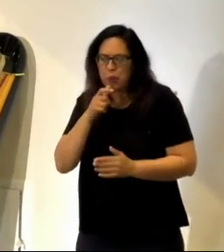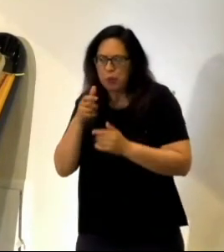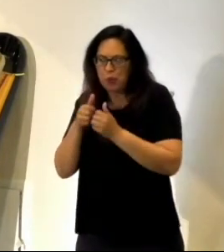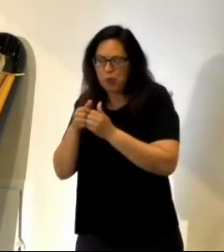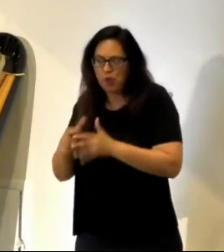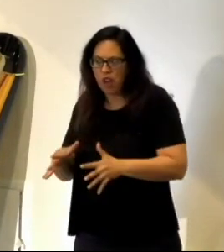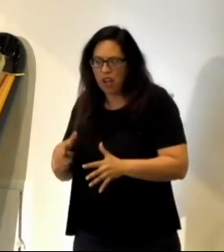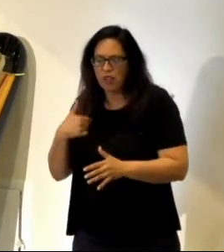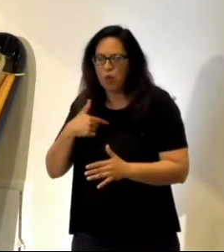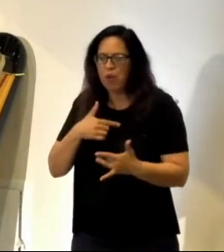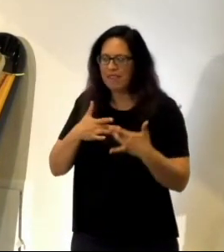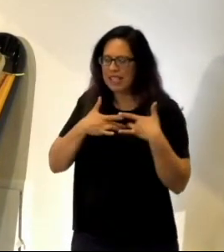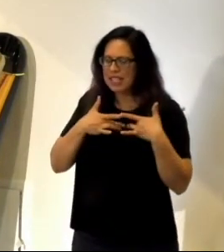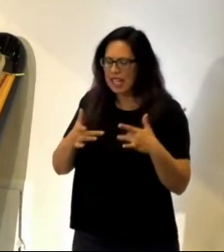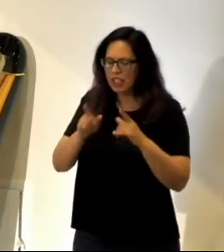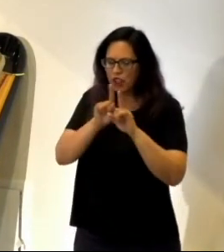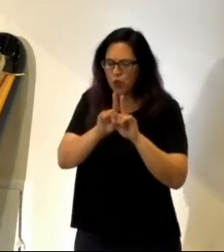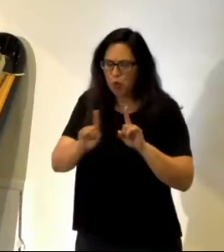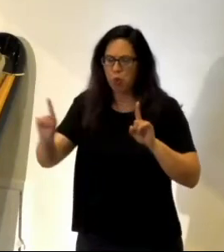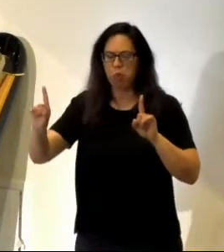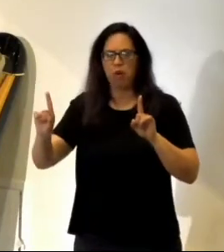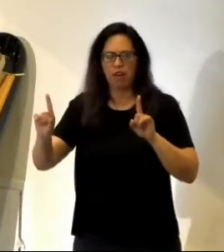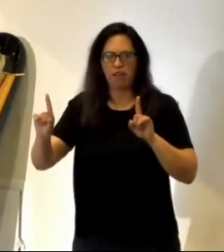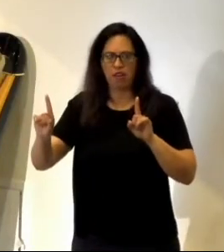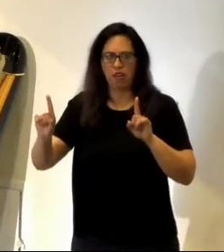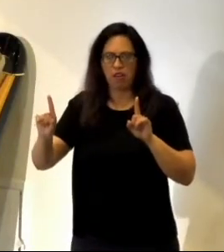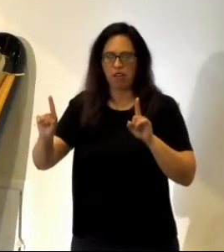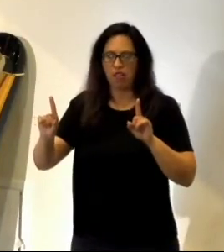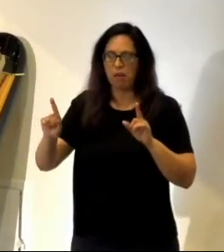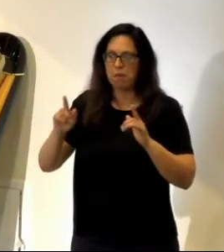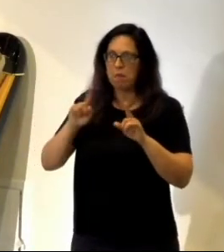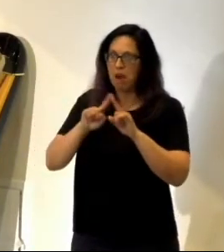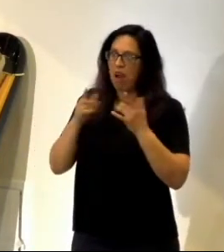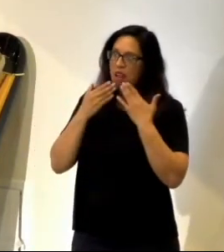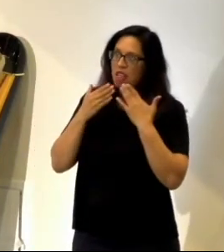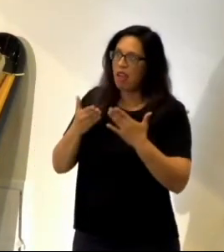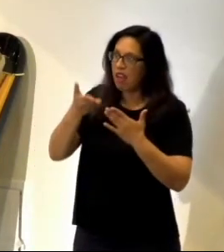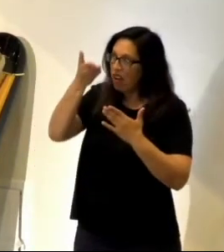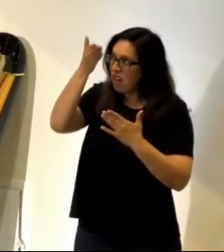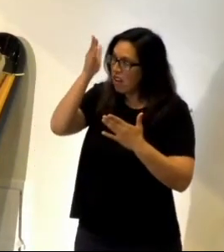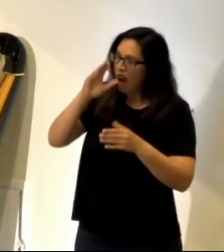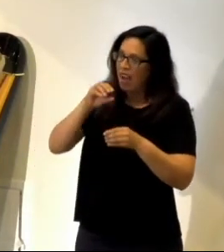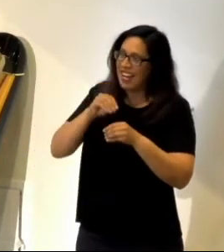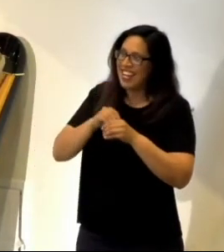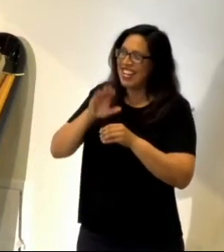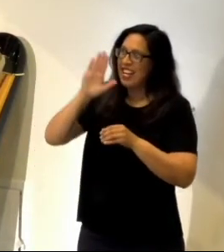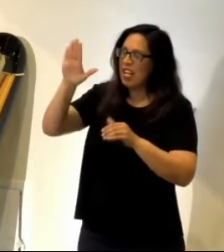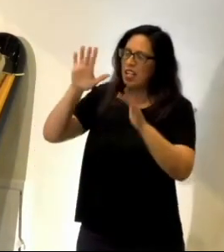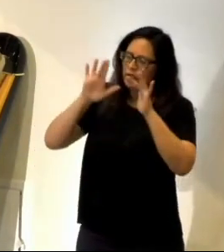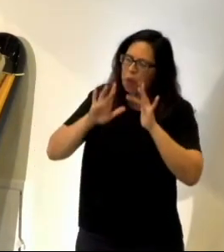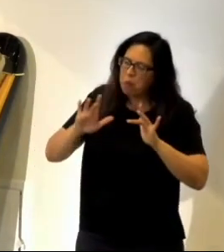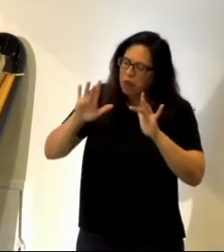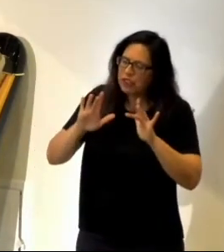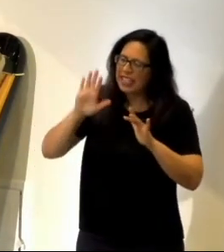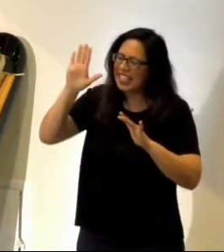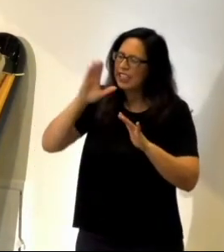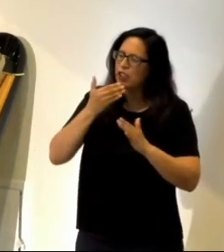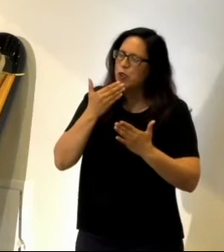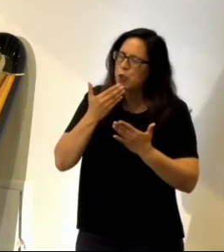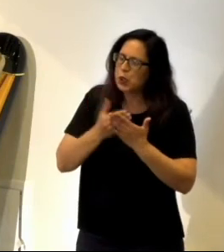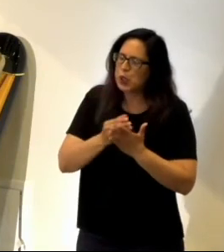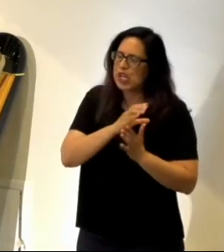We are prone to wander and stray, but thank God that in his mercy and in his goodness, he